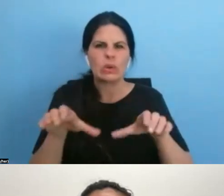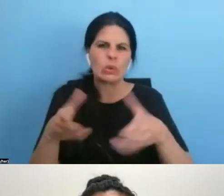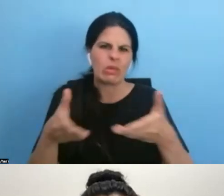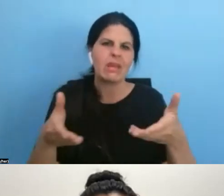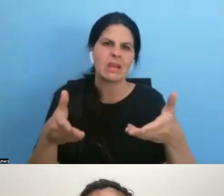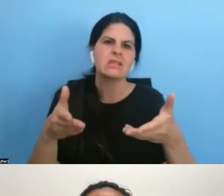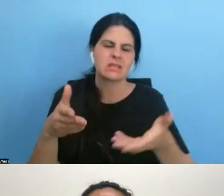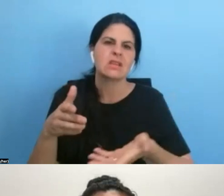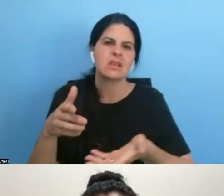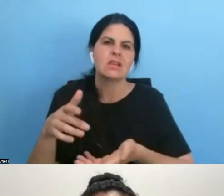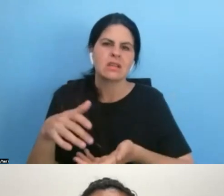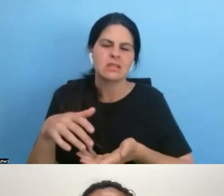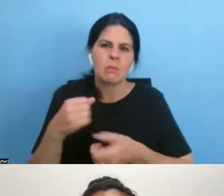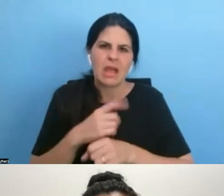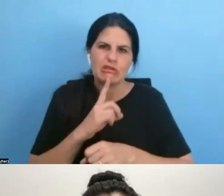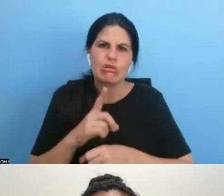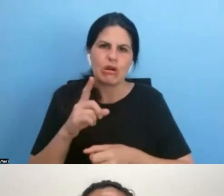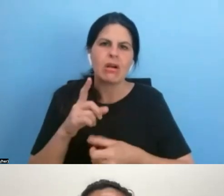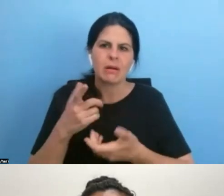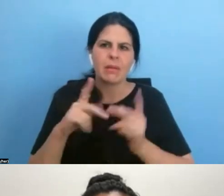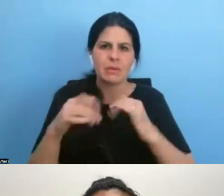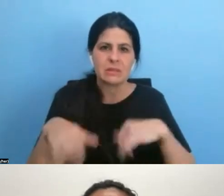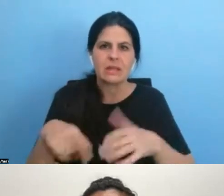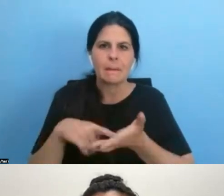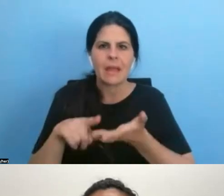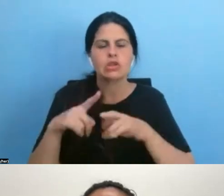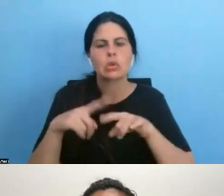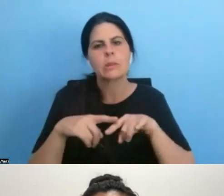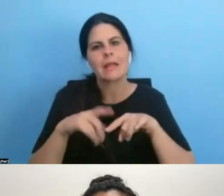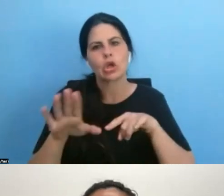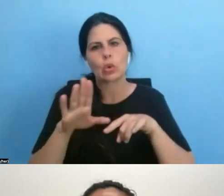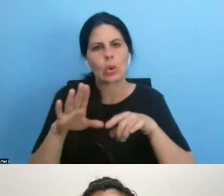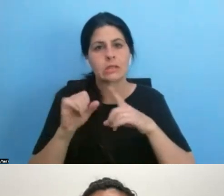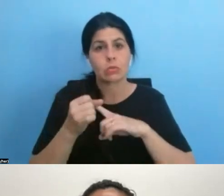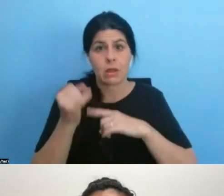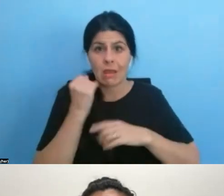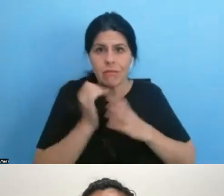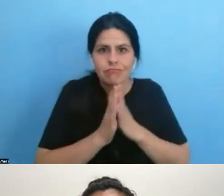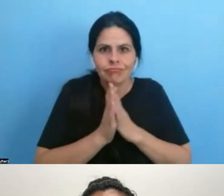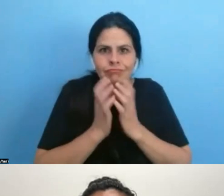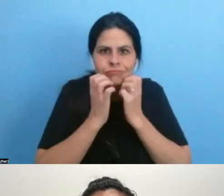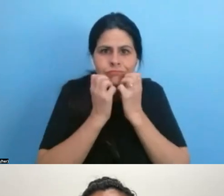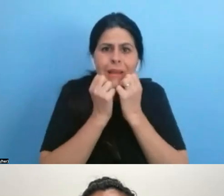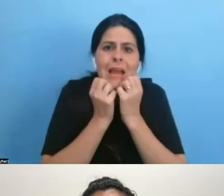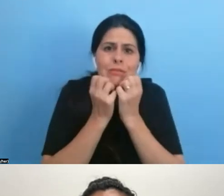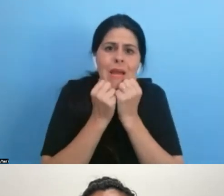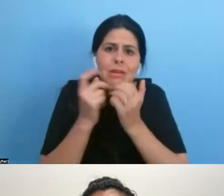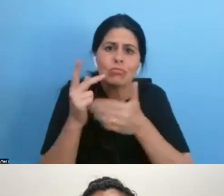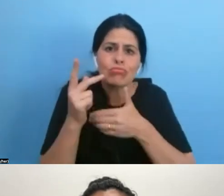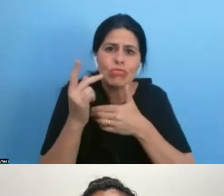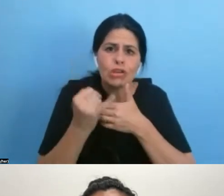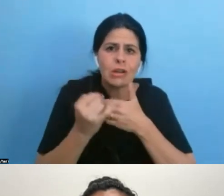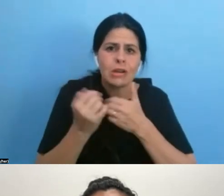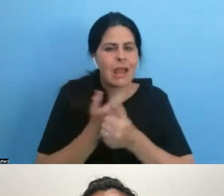still making sure that folks are being paid for me, it just really depends on your situation. And if it's a passion project and everybody's volunteering their time and